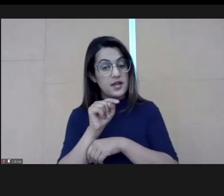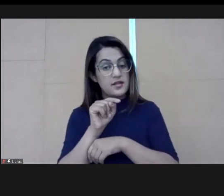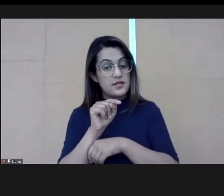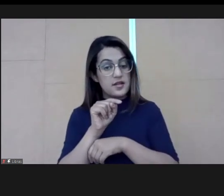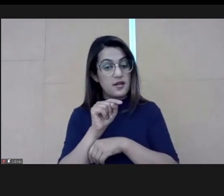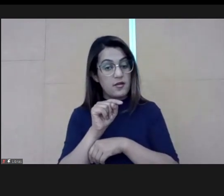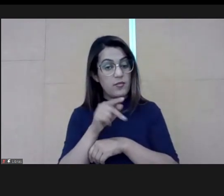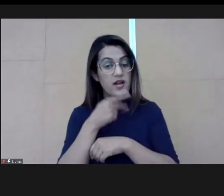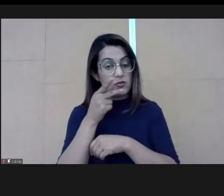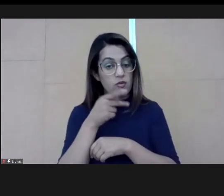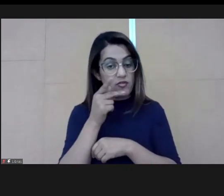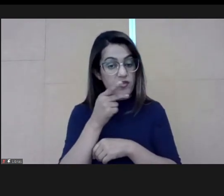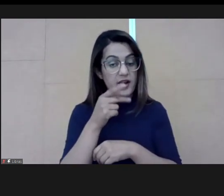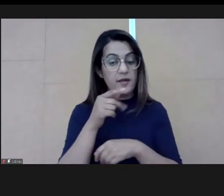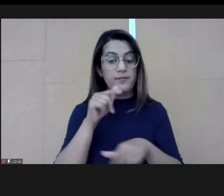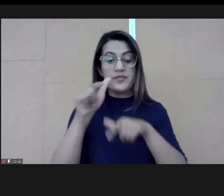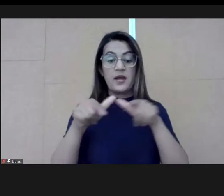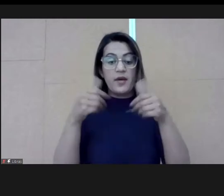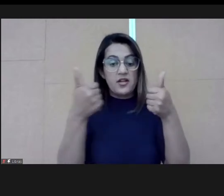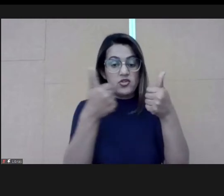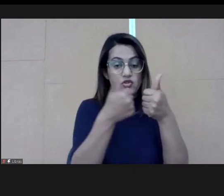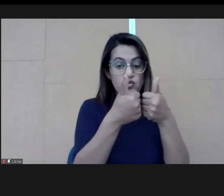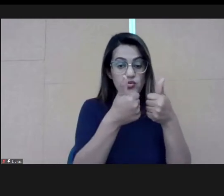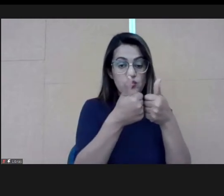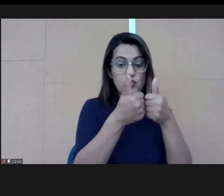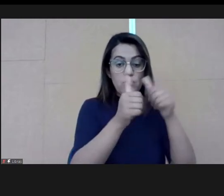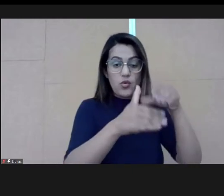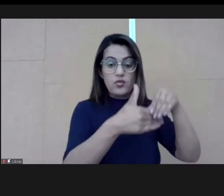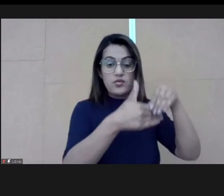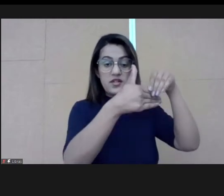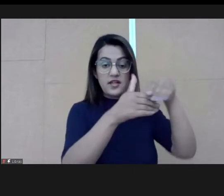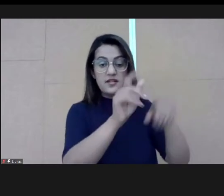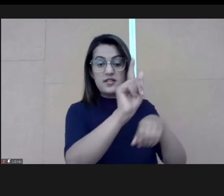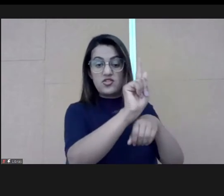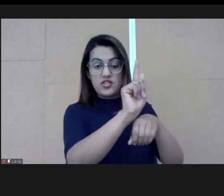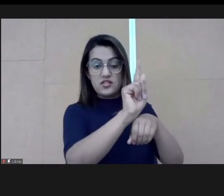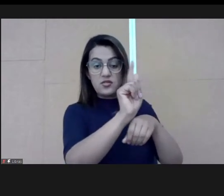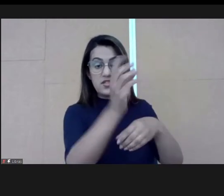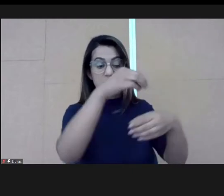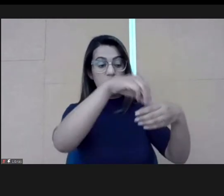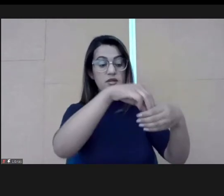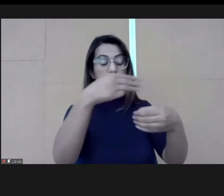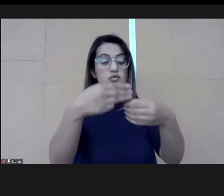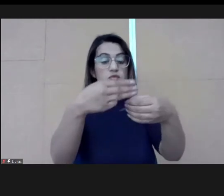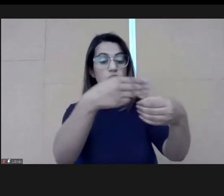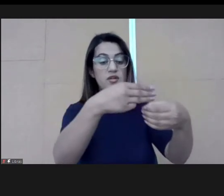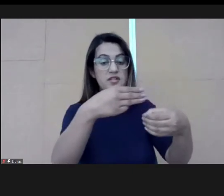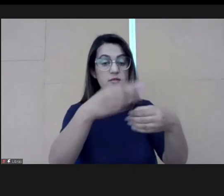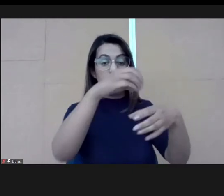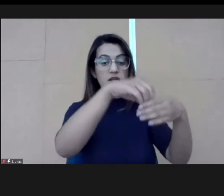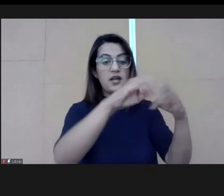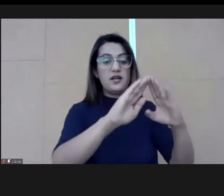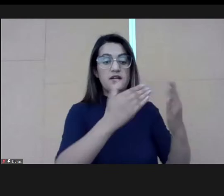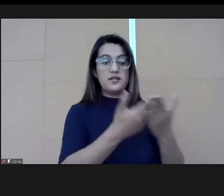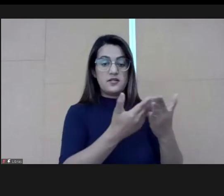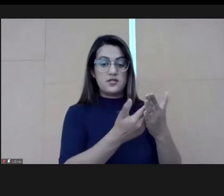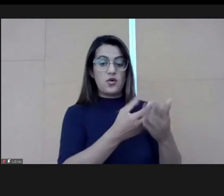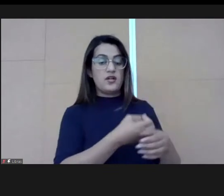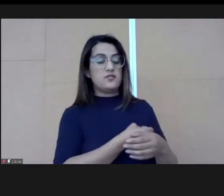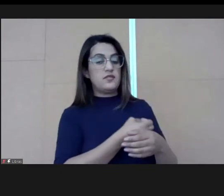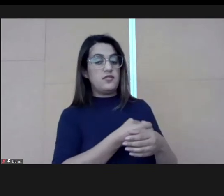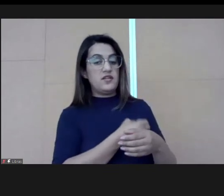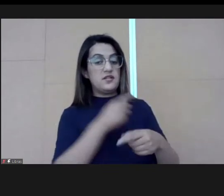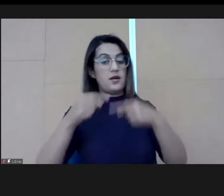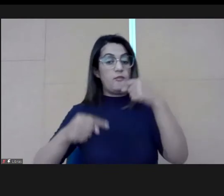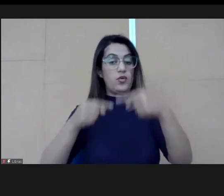Because you guys work with the local leaders and managers, those who are in the schools, living the